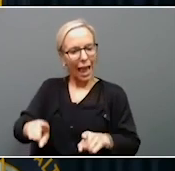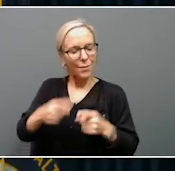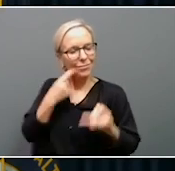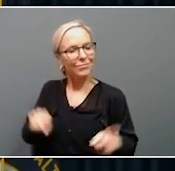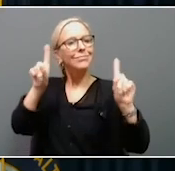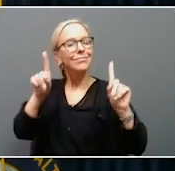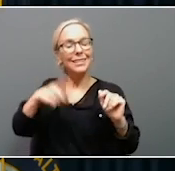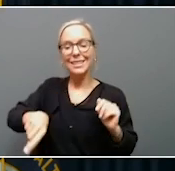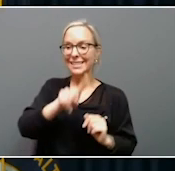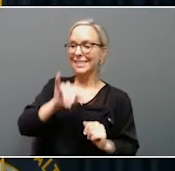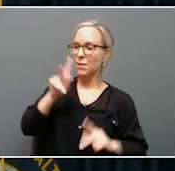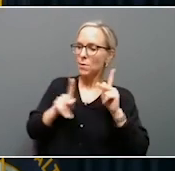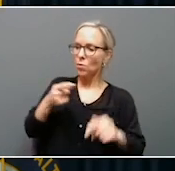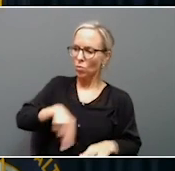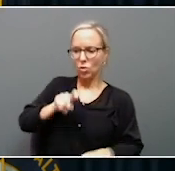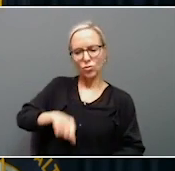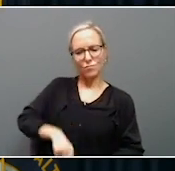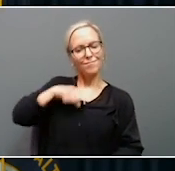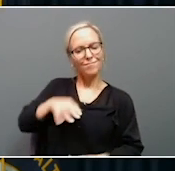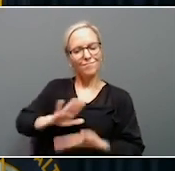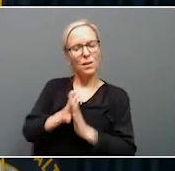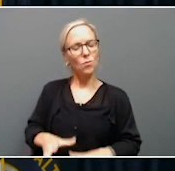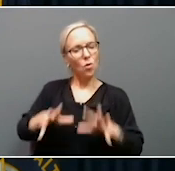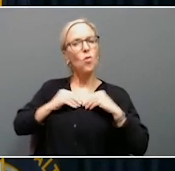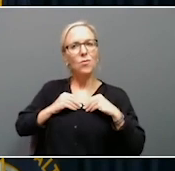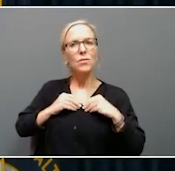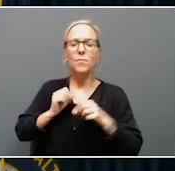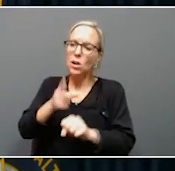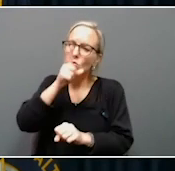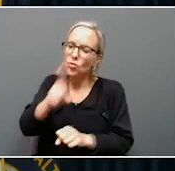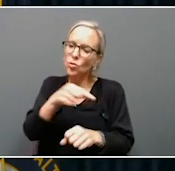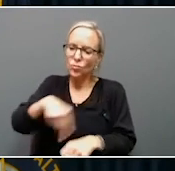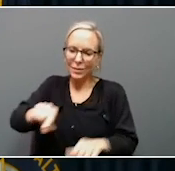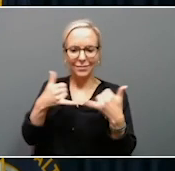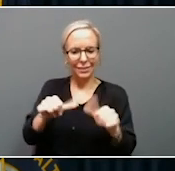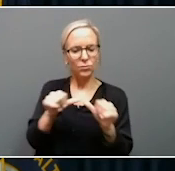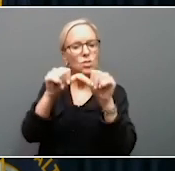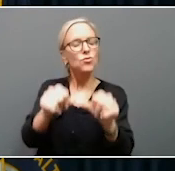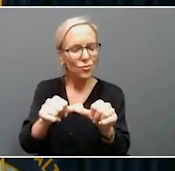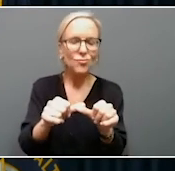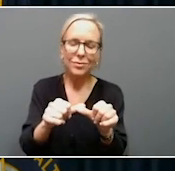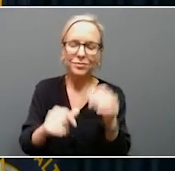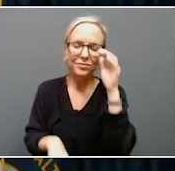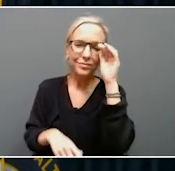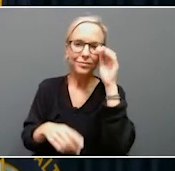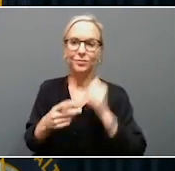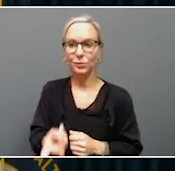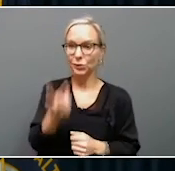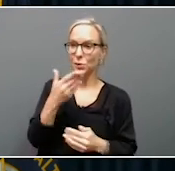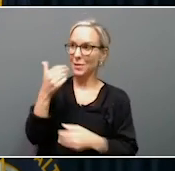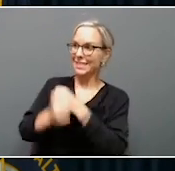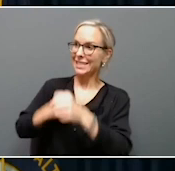should all take ownership of it, and we should all make sure that it continues because, you know, if we've had our two best years of economic